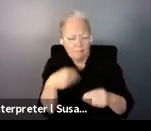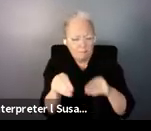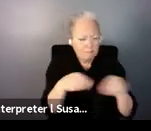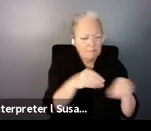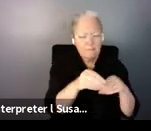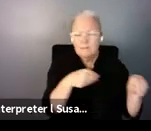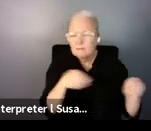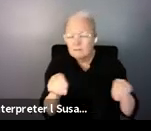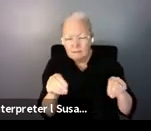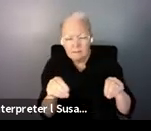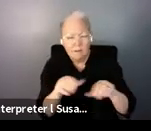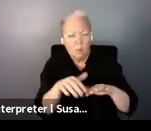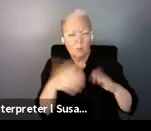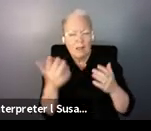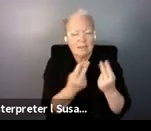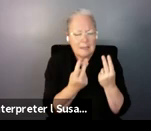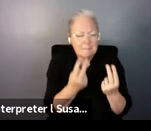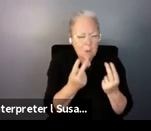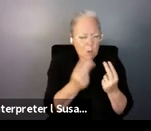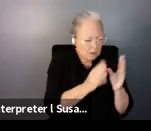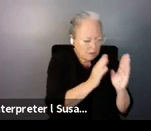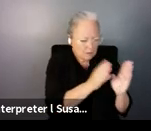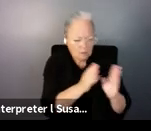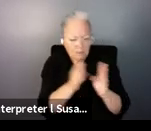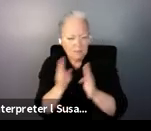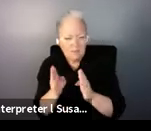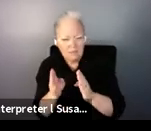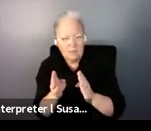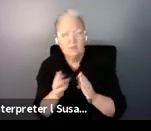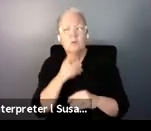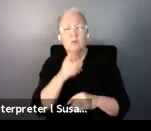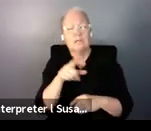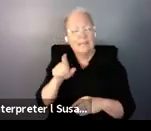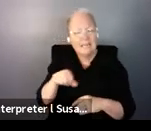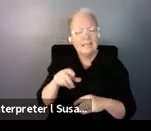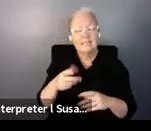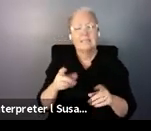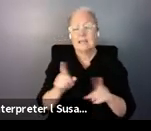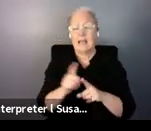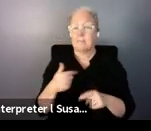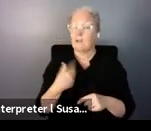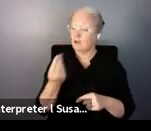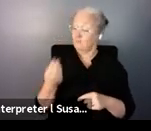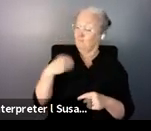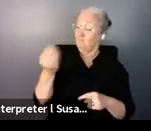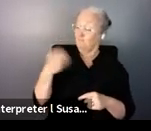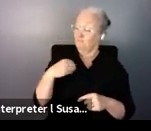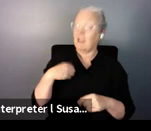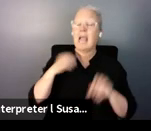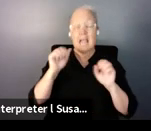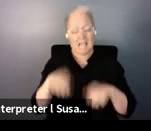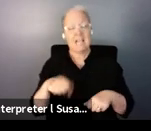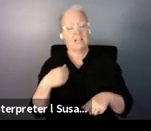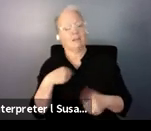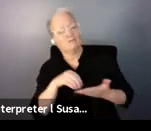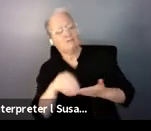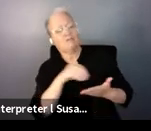is the most important. Where do you need to be in the income distribution to be able to afford? If you want to participate and